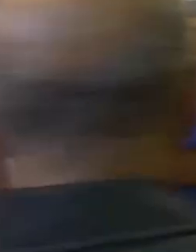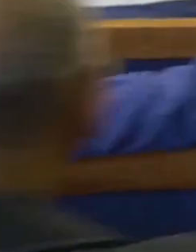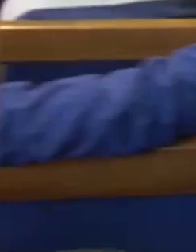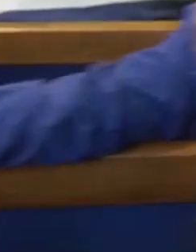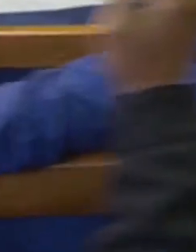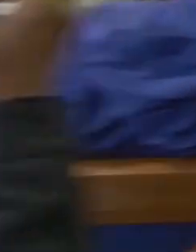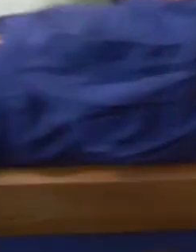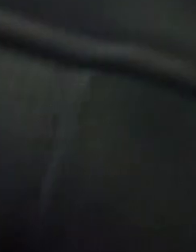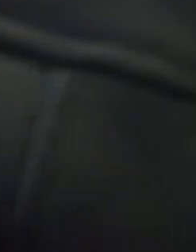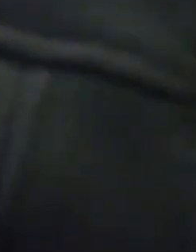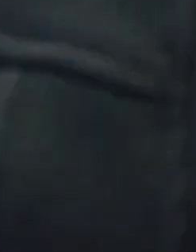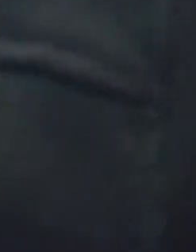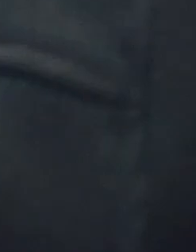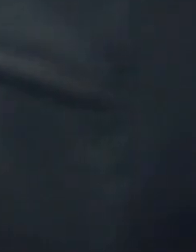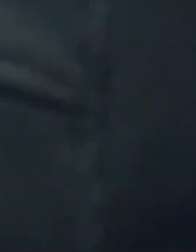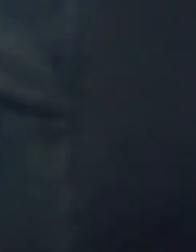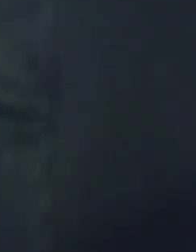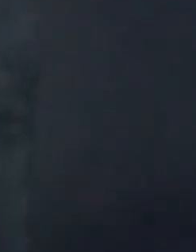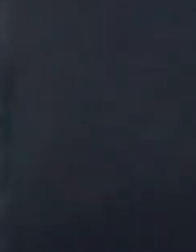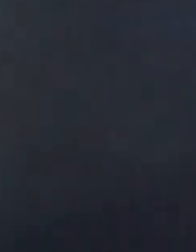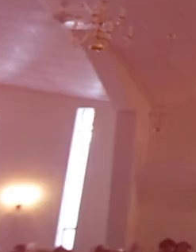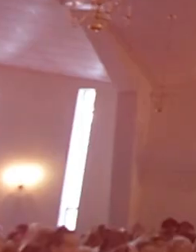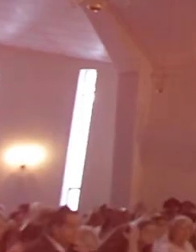Let God's Word strengthen your heart.